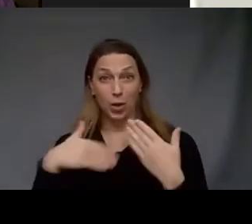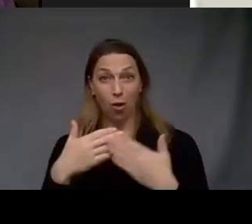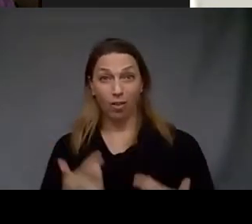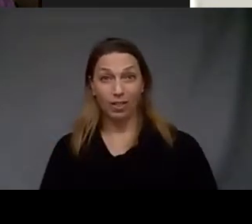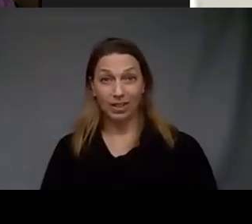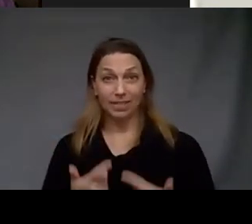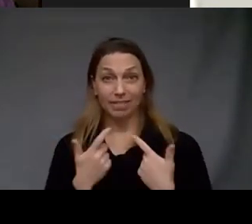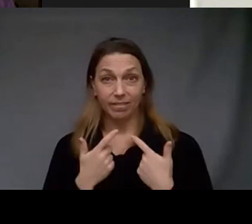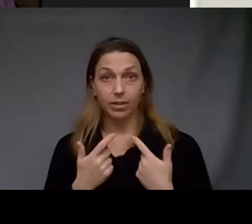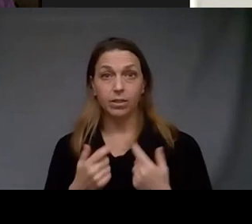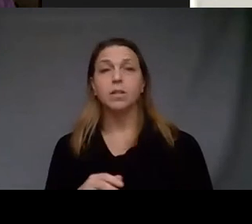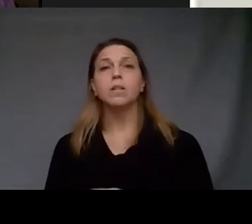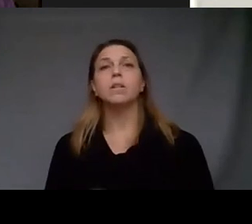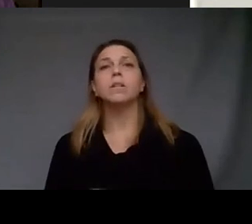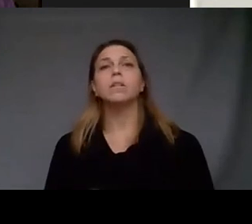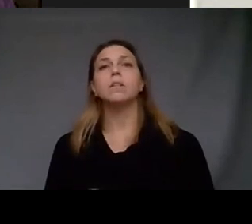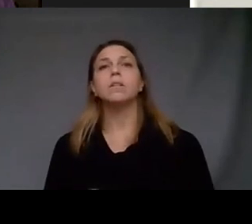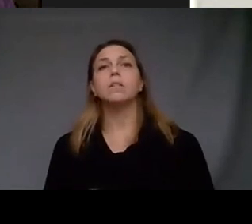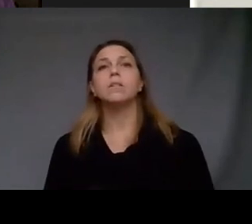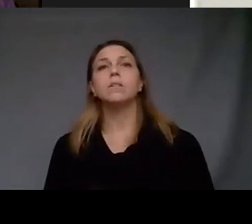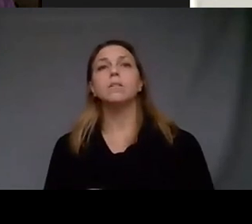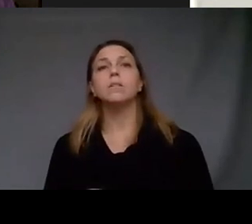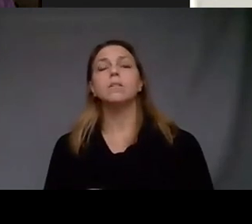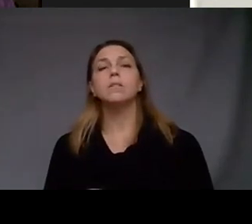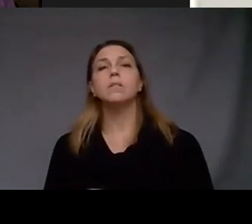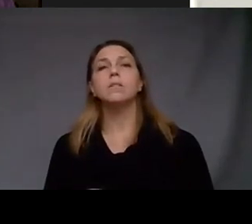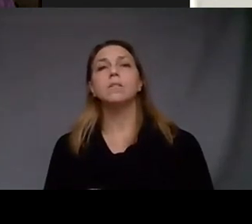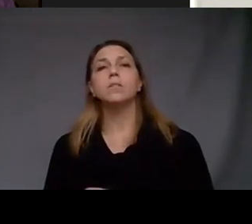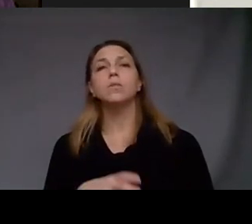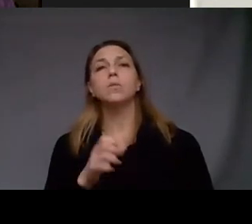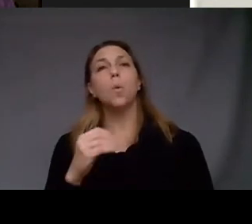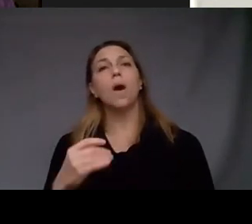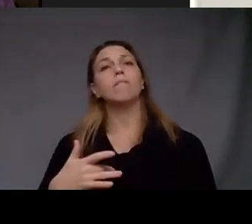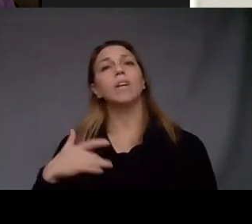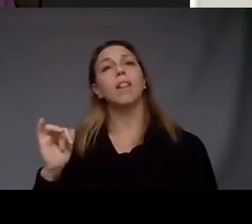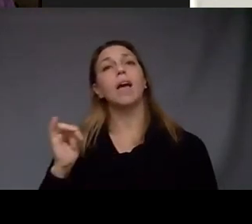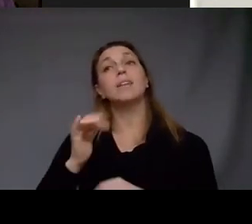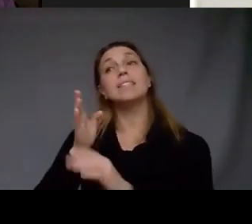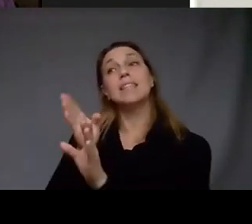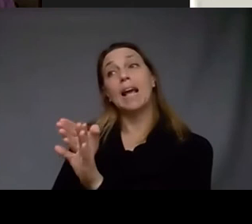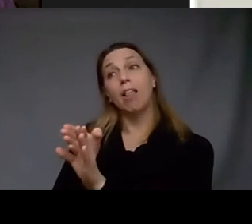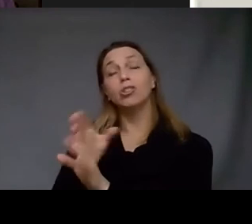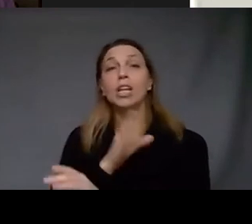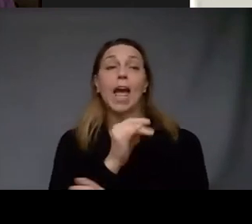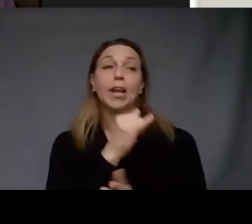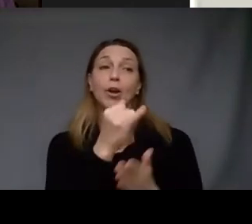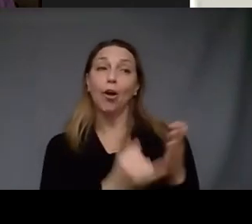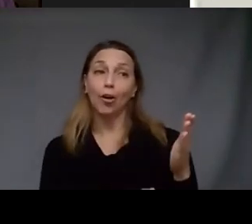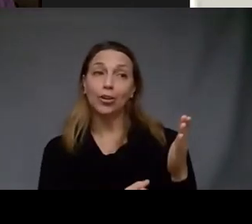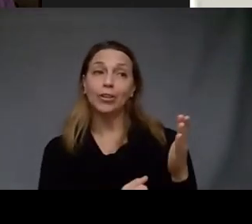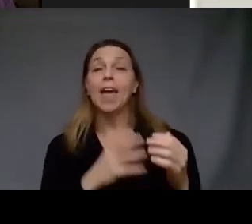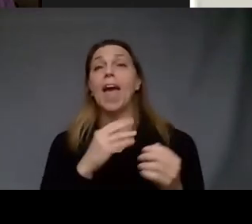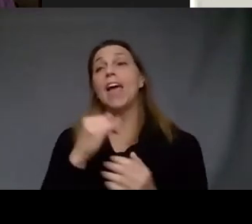so I hold psychology and art practice and art